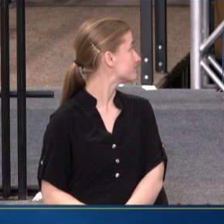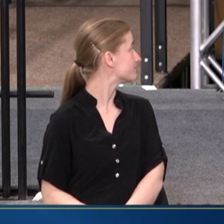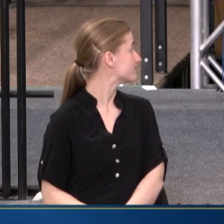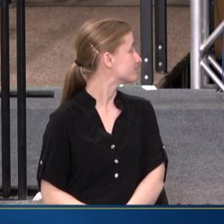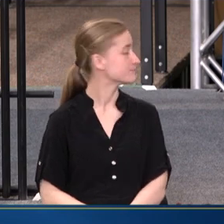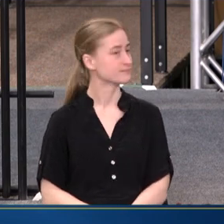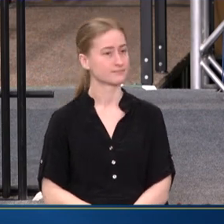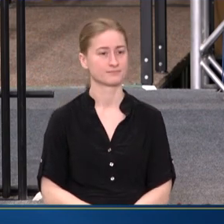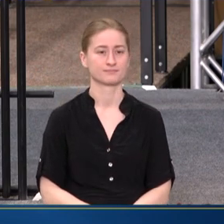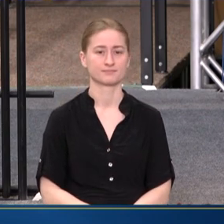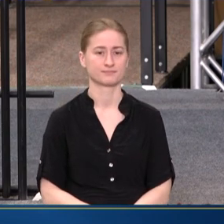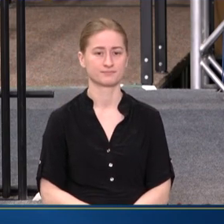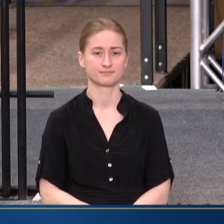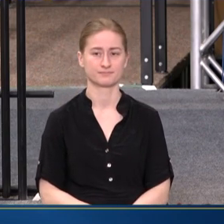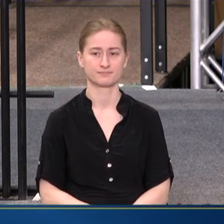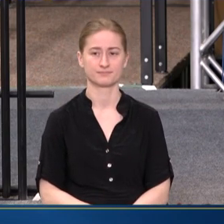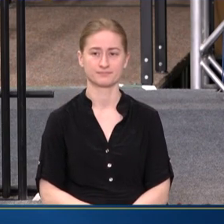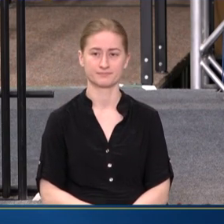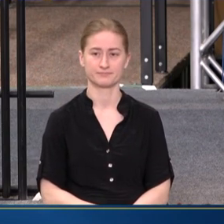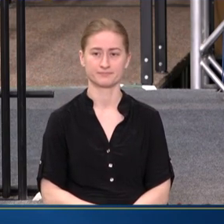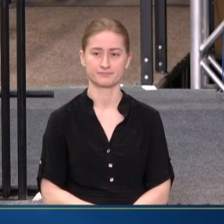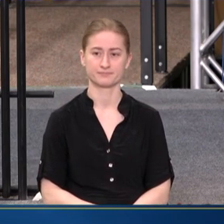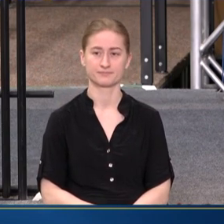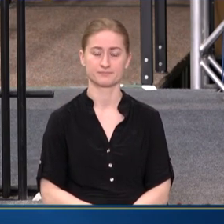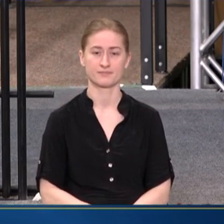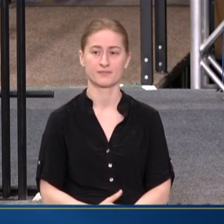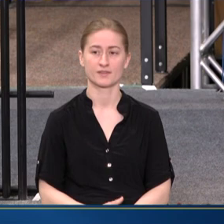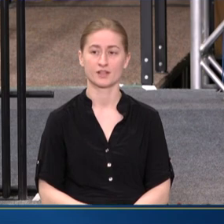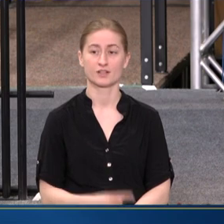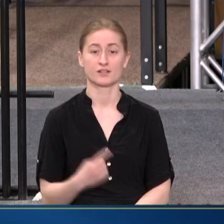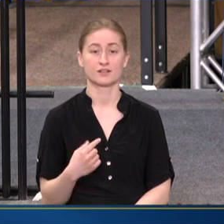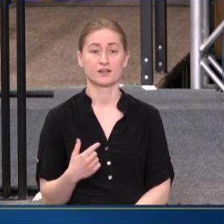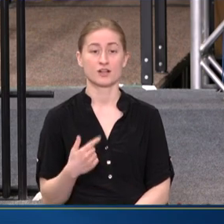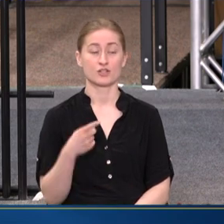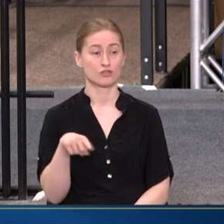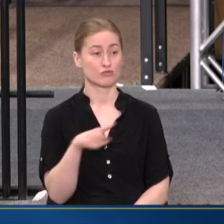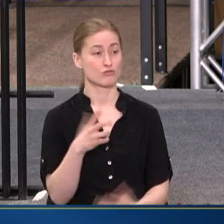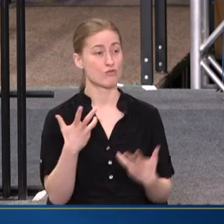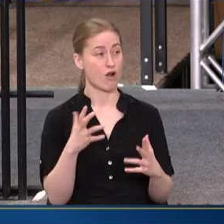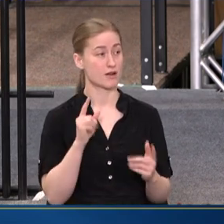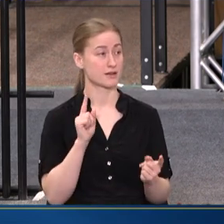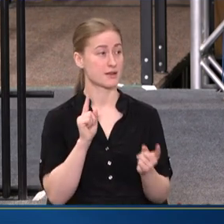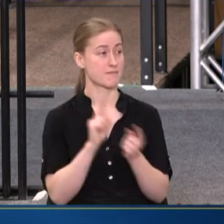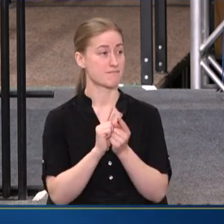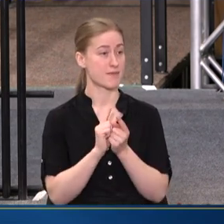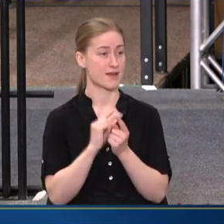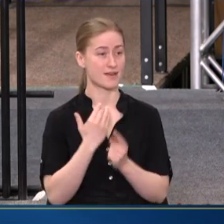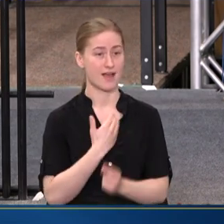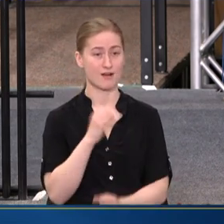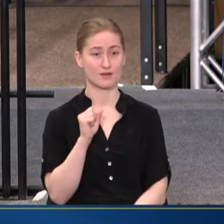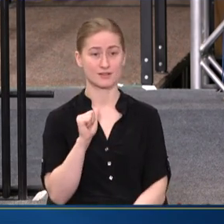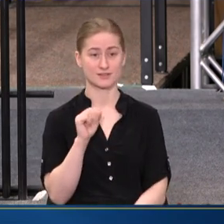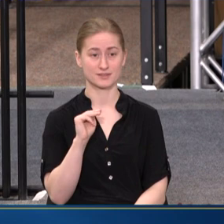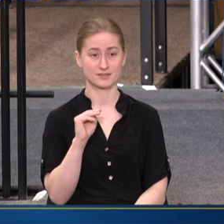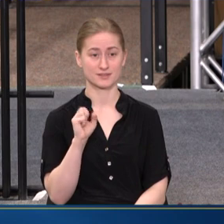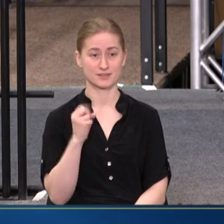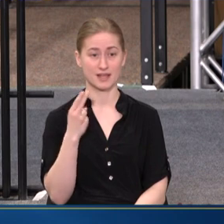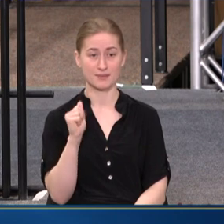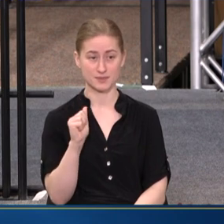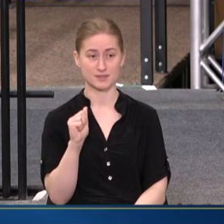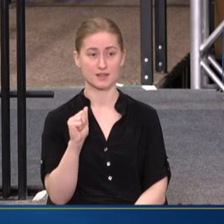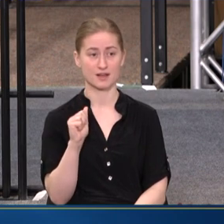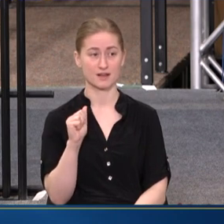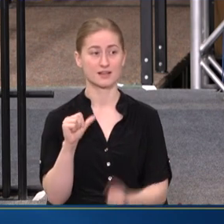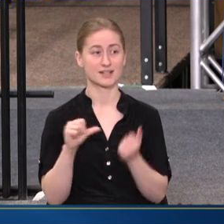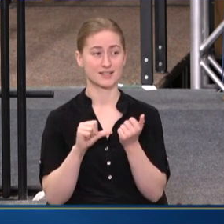I HAVE YOU HAVE ALREADY MET OUR SAMHSA ASSISTANT